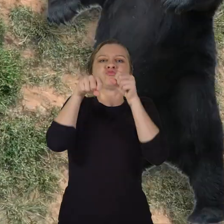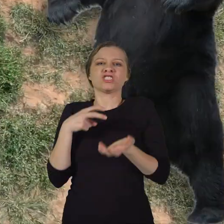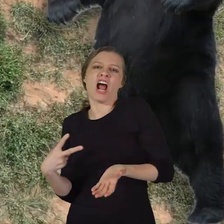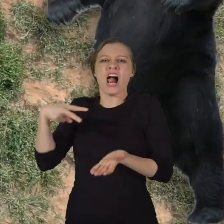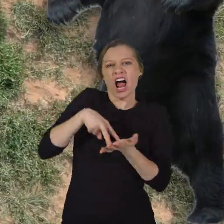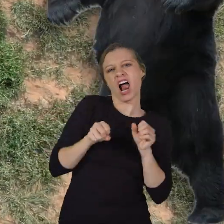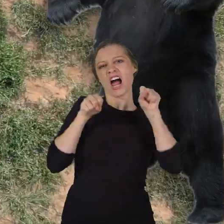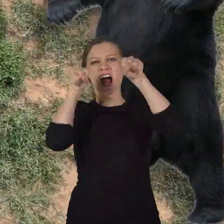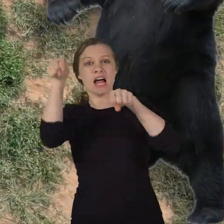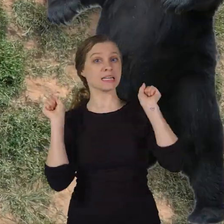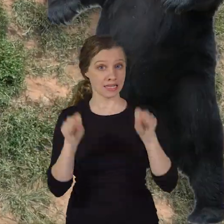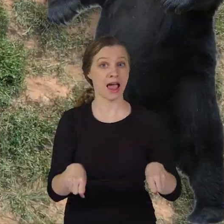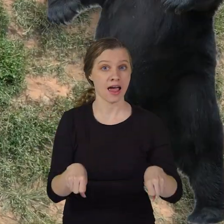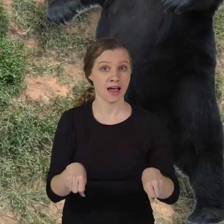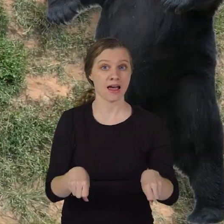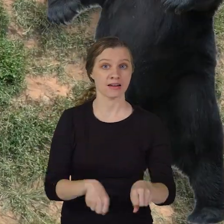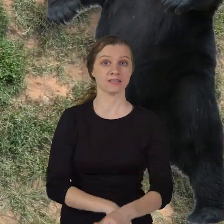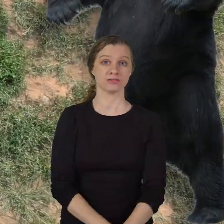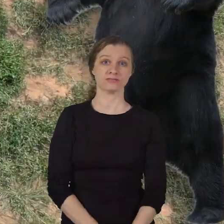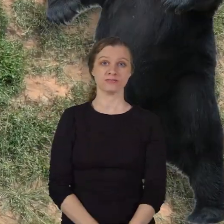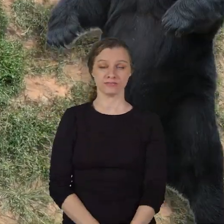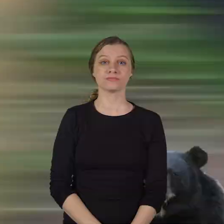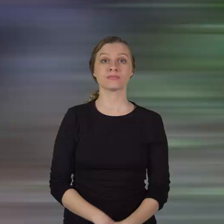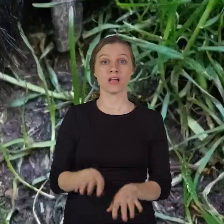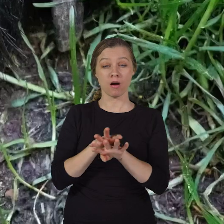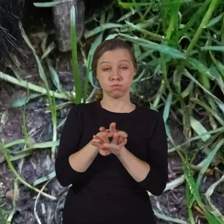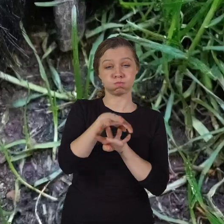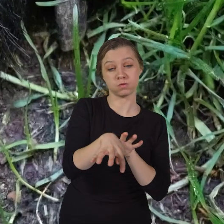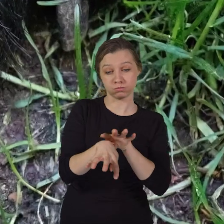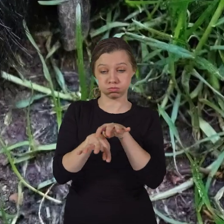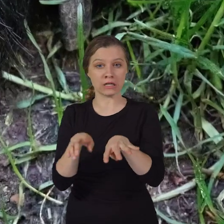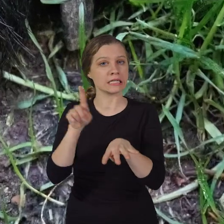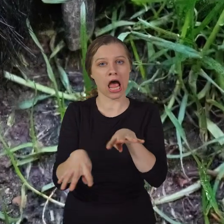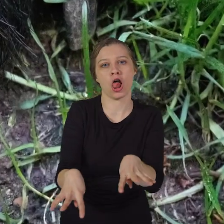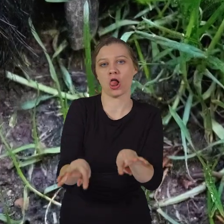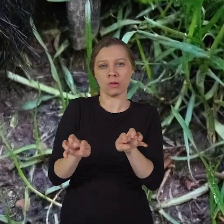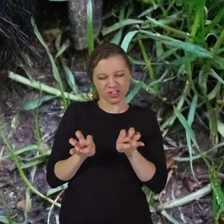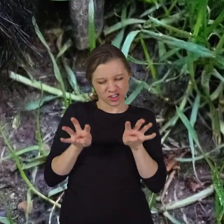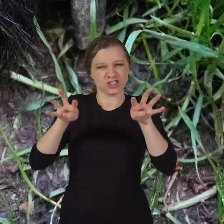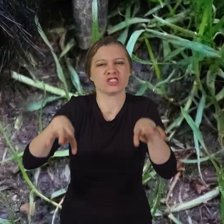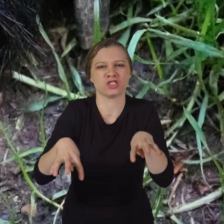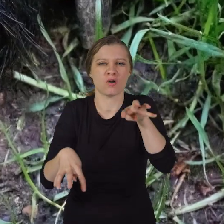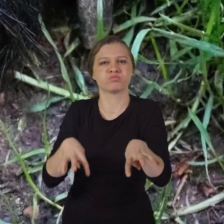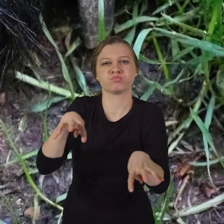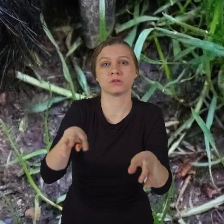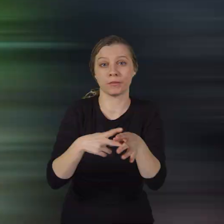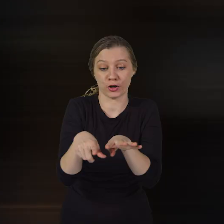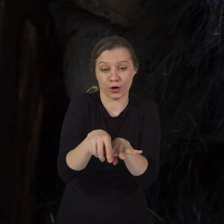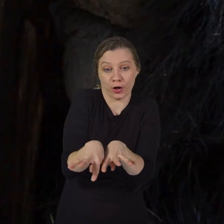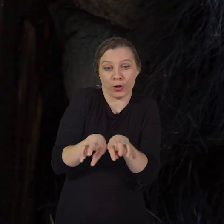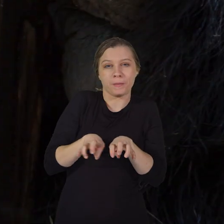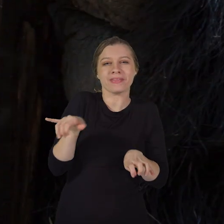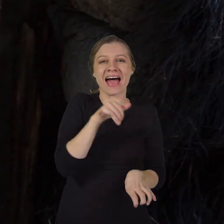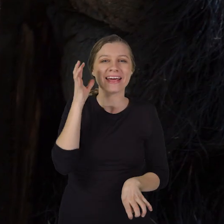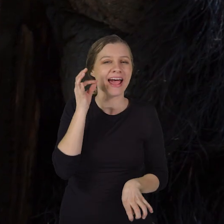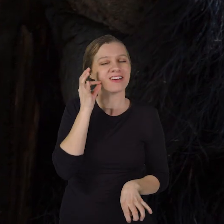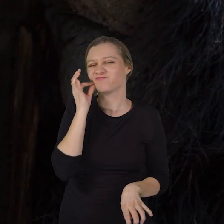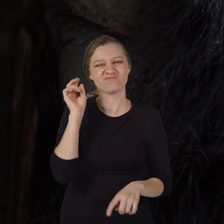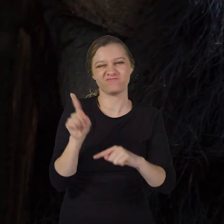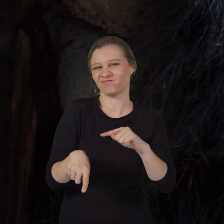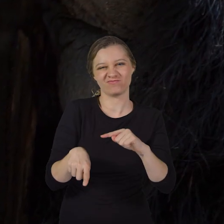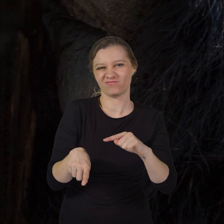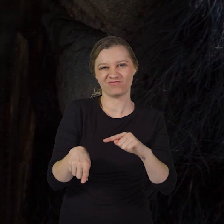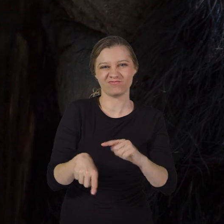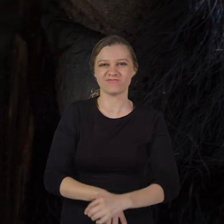they can raise up on their hind legs when needed. Bears have non-retractable claws, which means they cannot